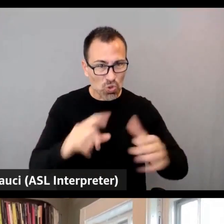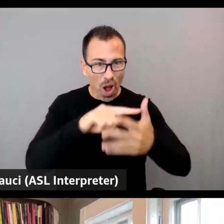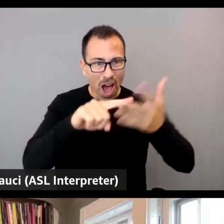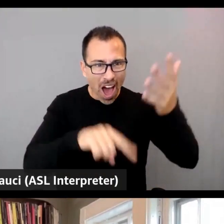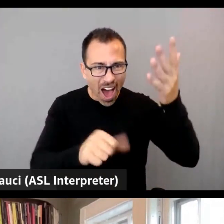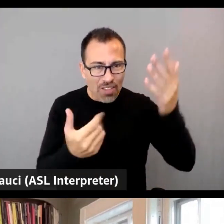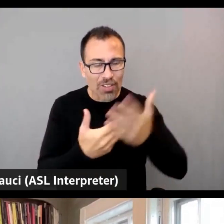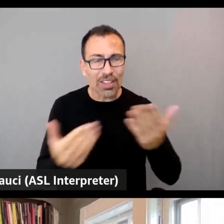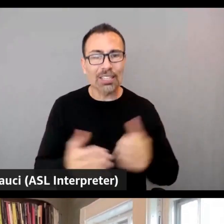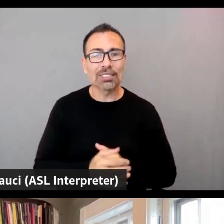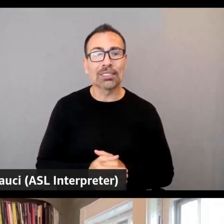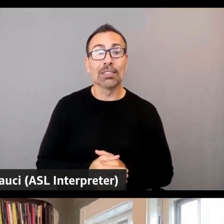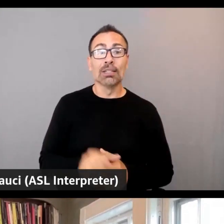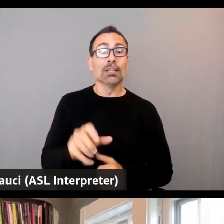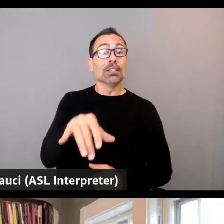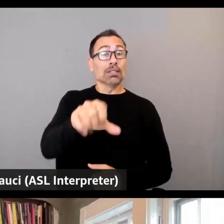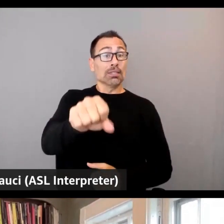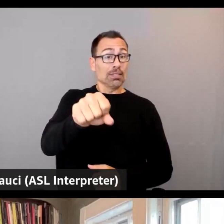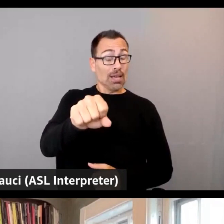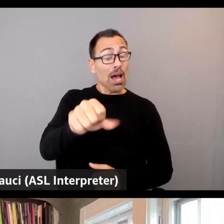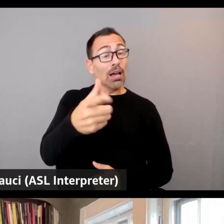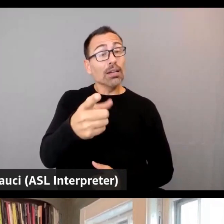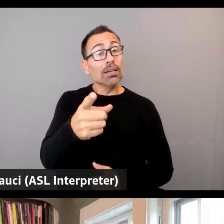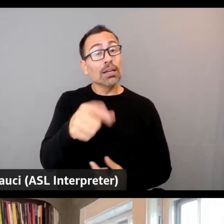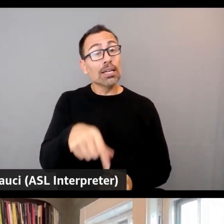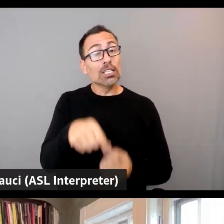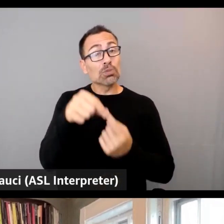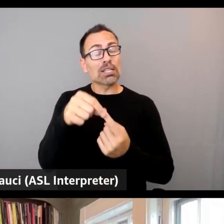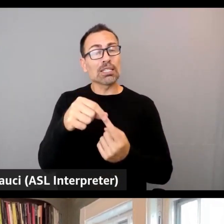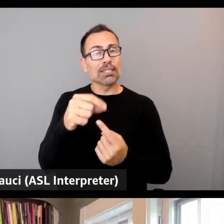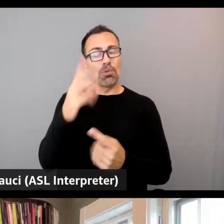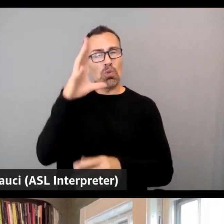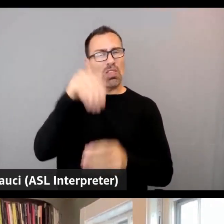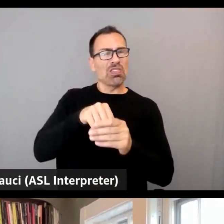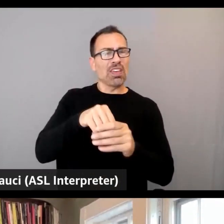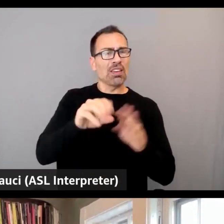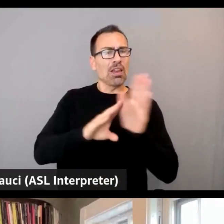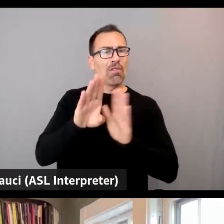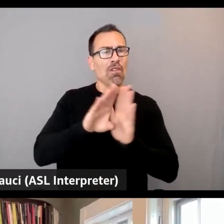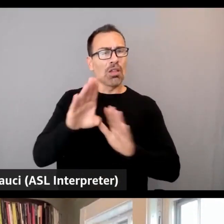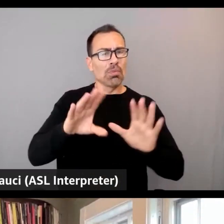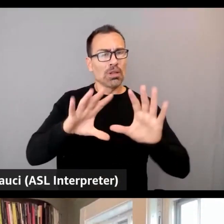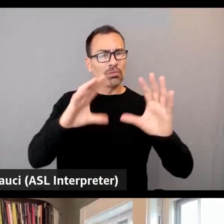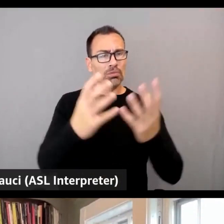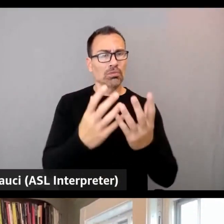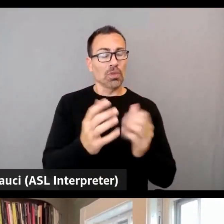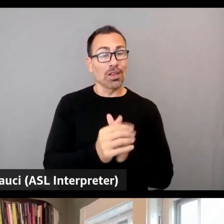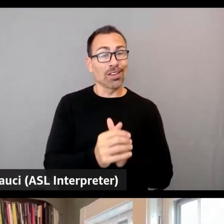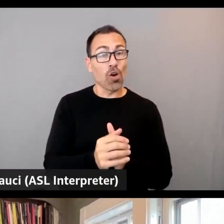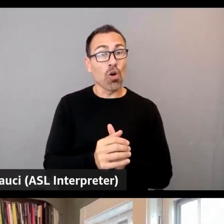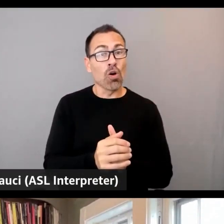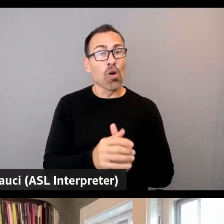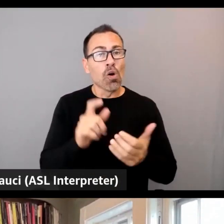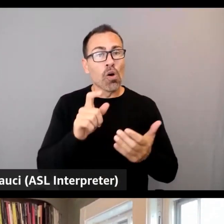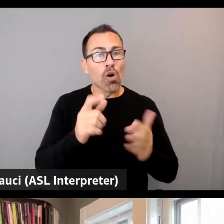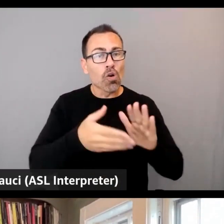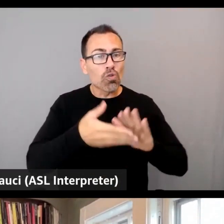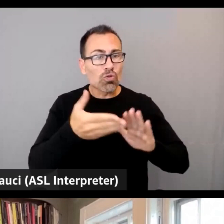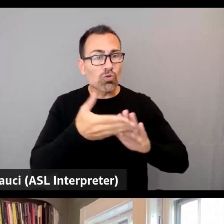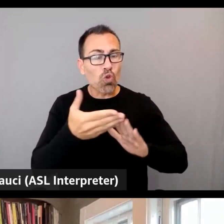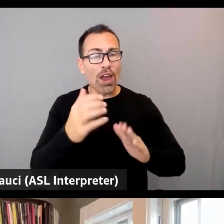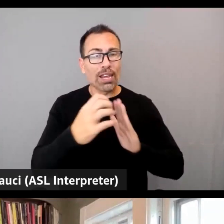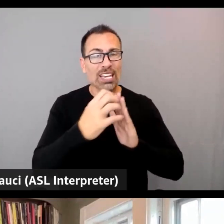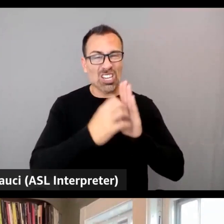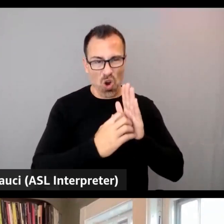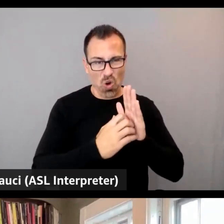absolutely. I mean, think about especially, for example, in the developer world, writing code. Right. And I know you all will talk